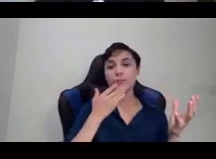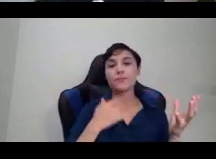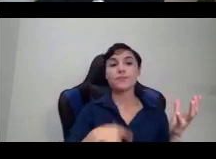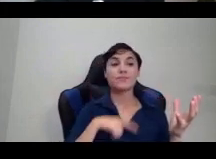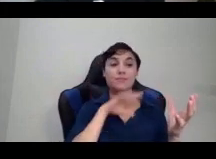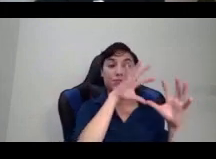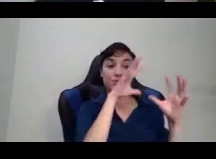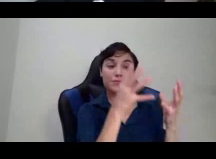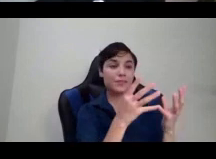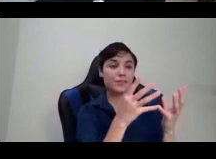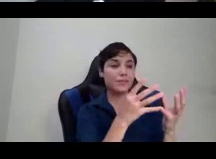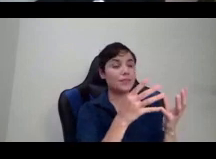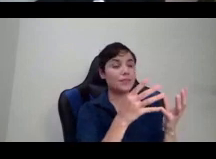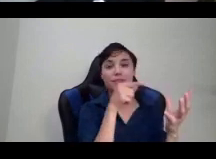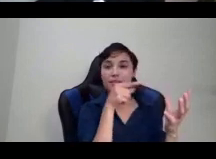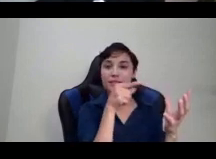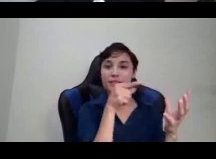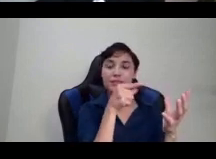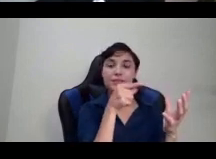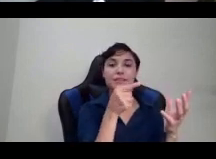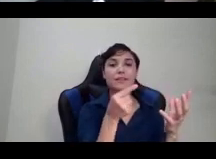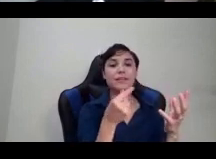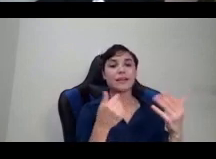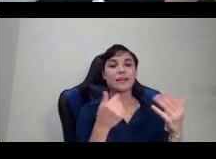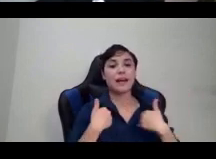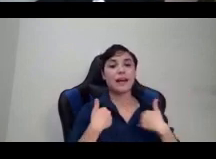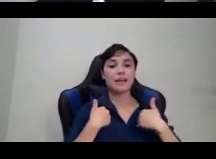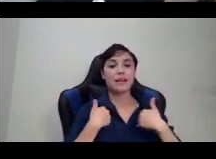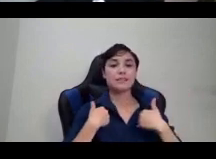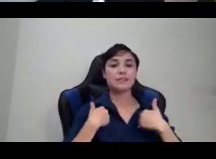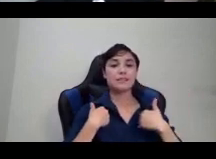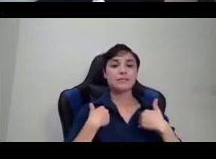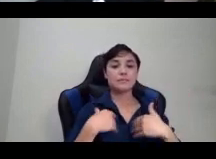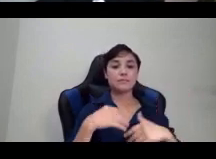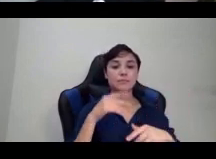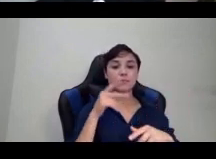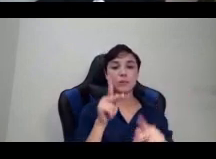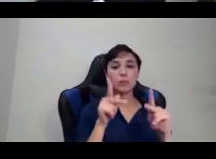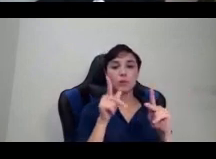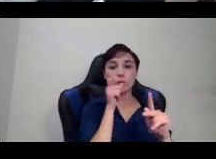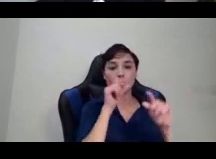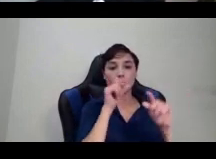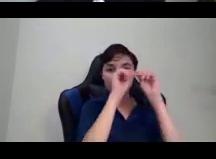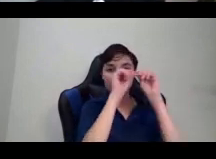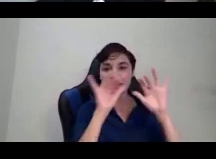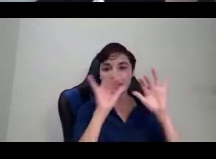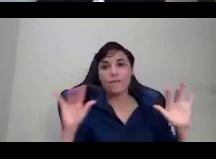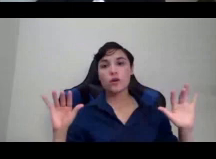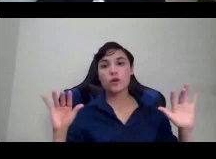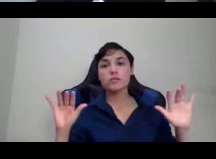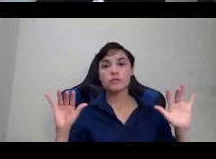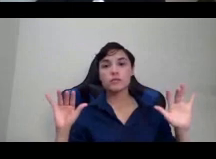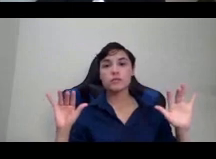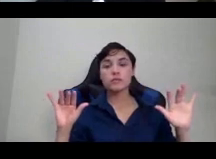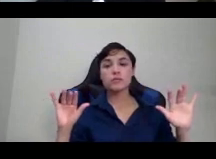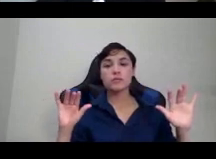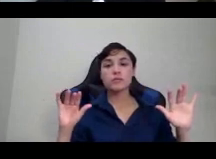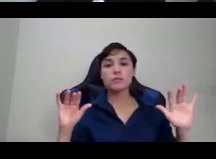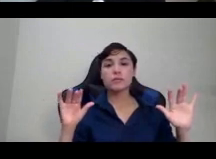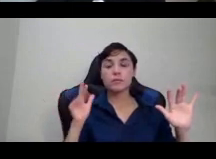a category without sex, and most certainly not a category of folks who are unimpacted by sexual